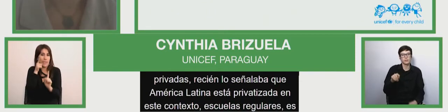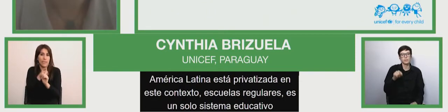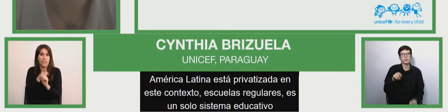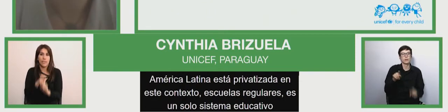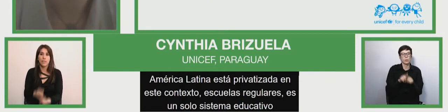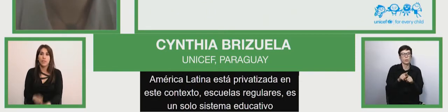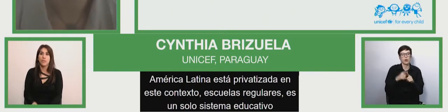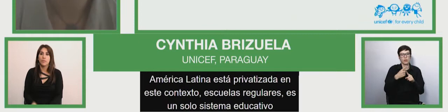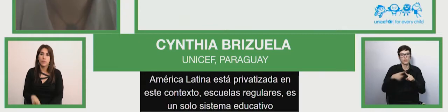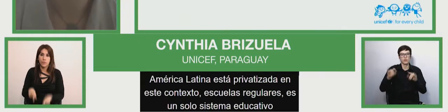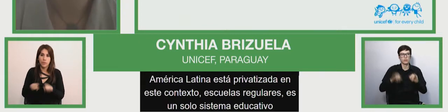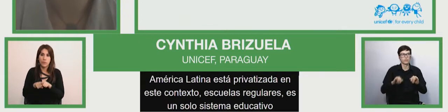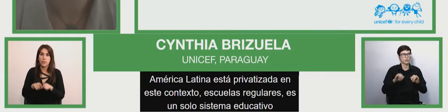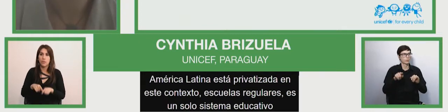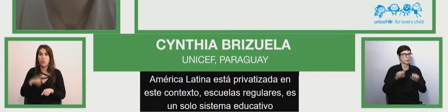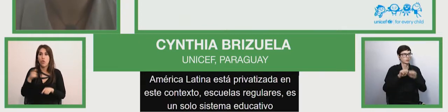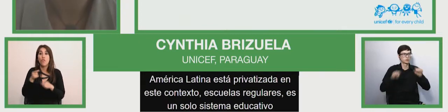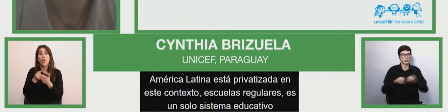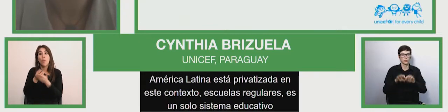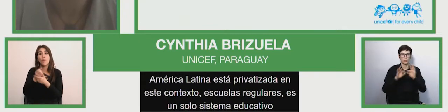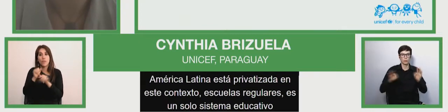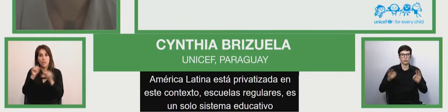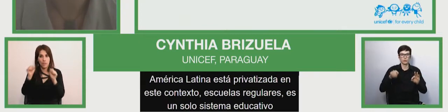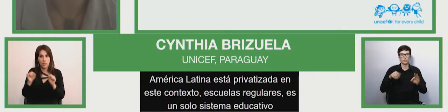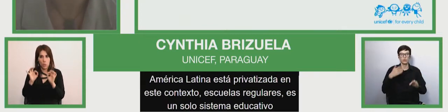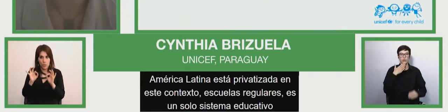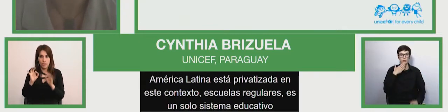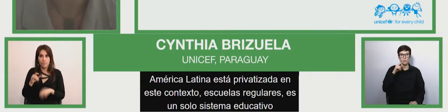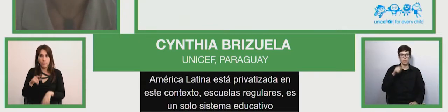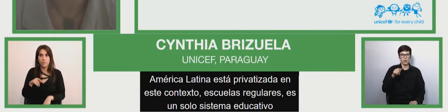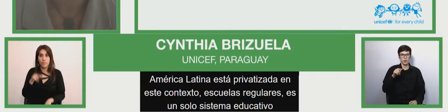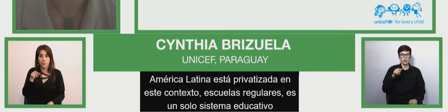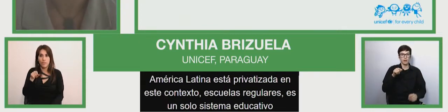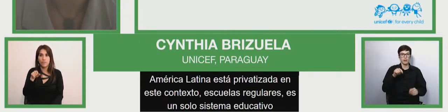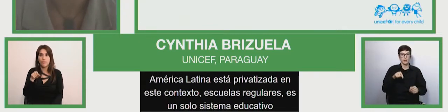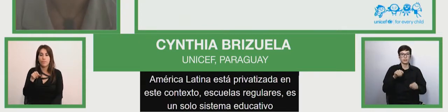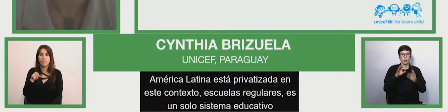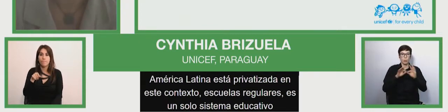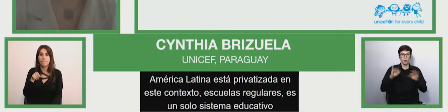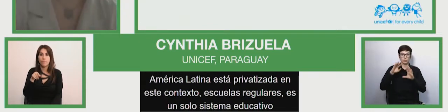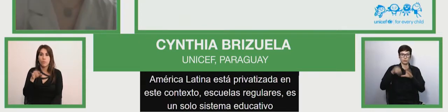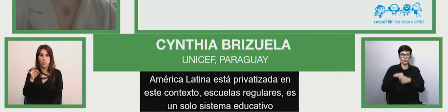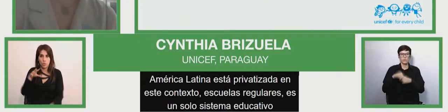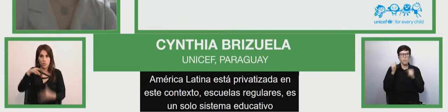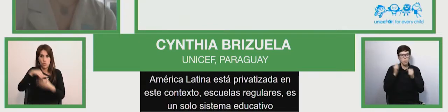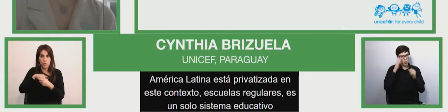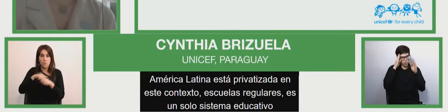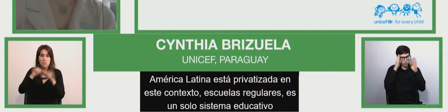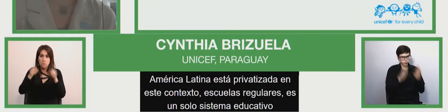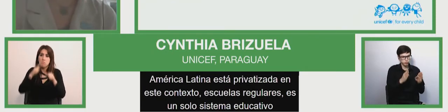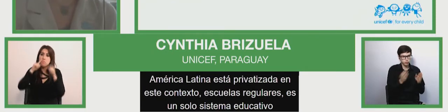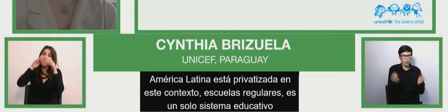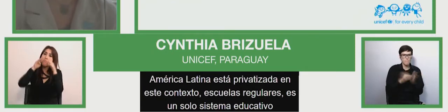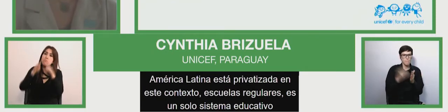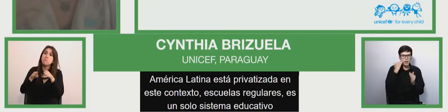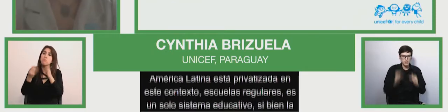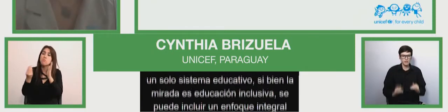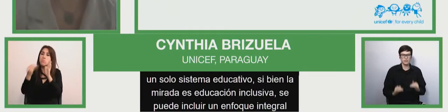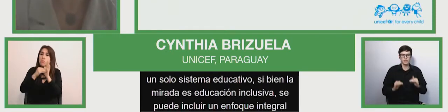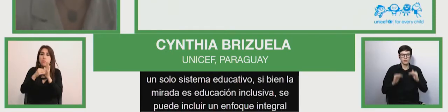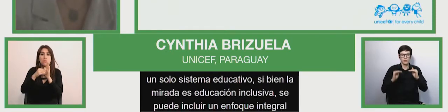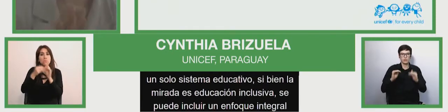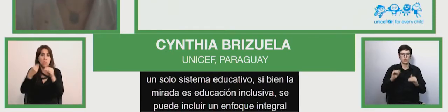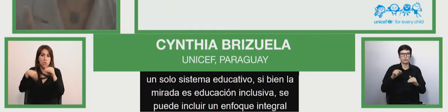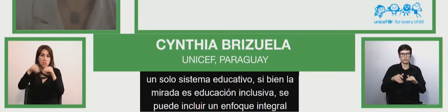the the viewpoint is inclusive education we have can have integral focus particularly in the smallest ones education